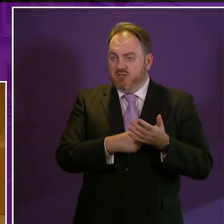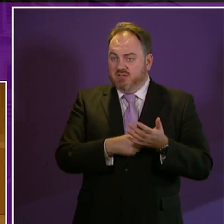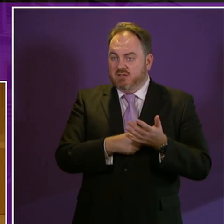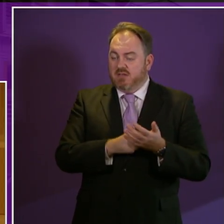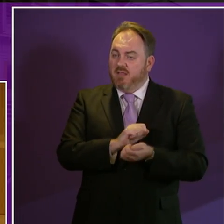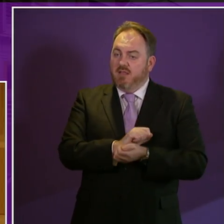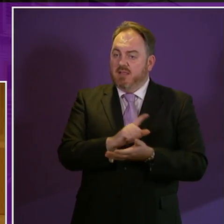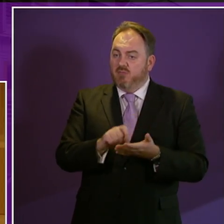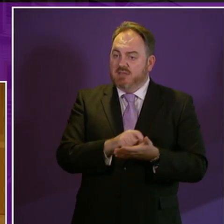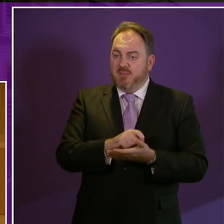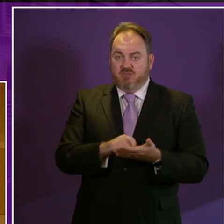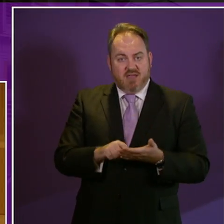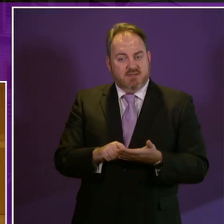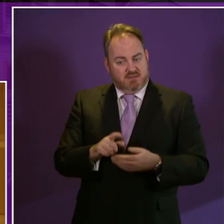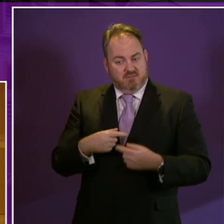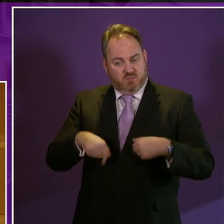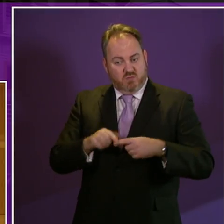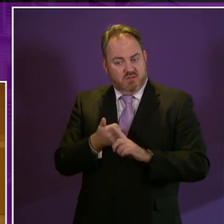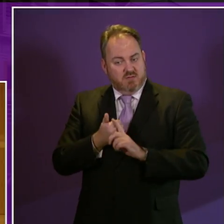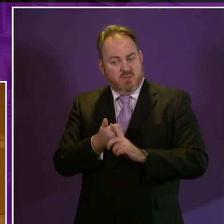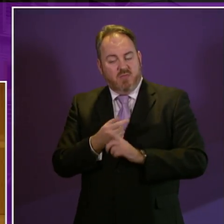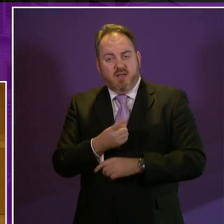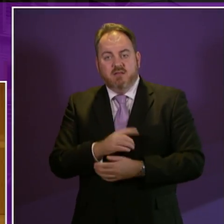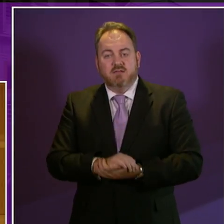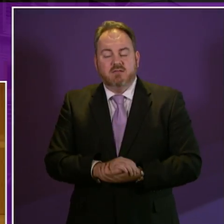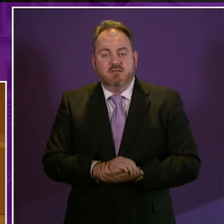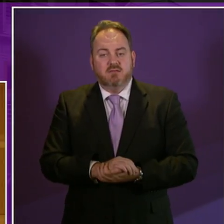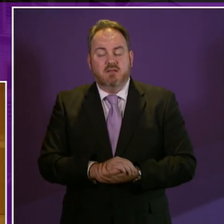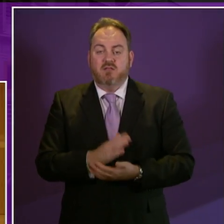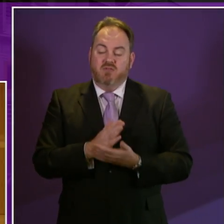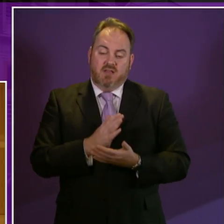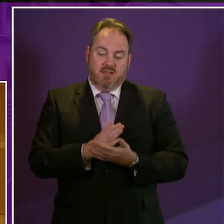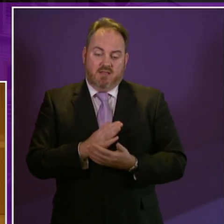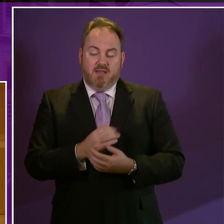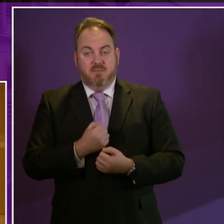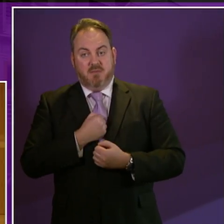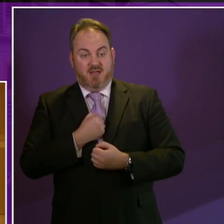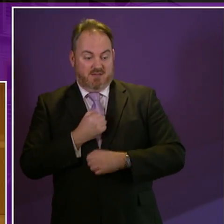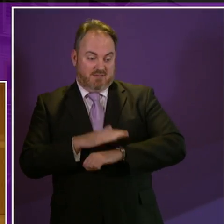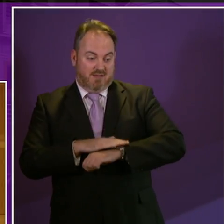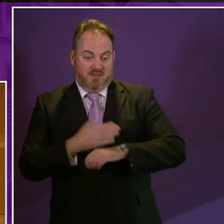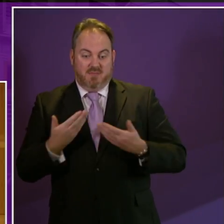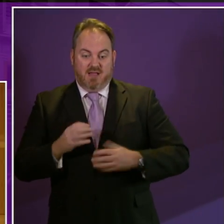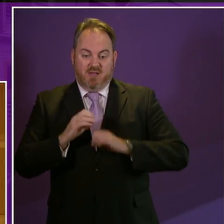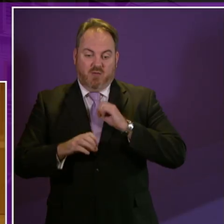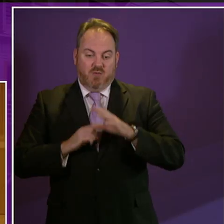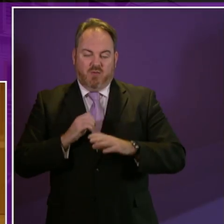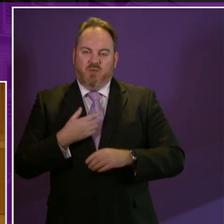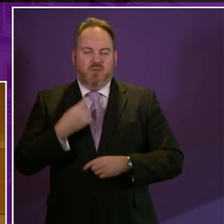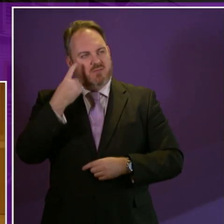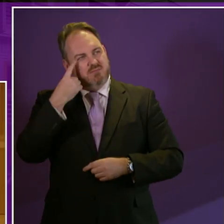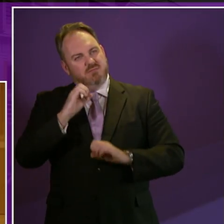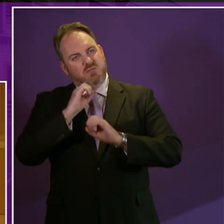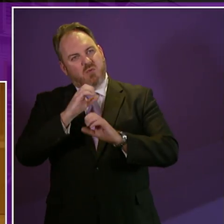to actively support I want to use my remarks and my time today presiding officer to offer some reflections on